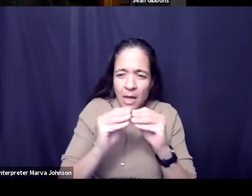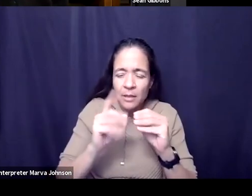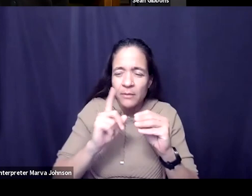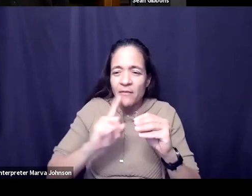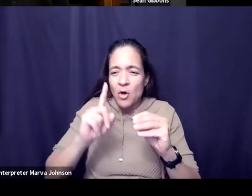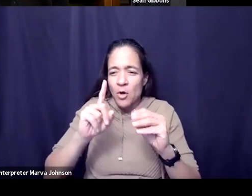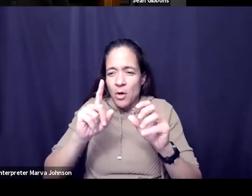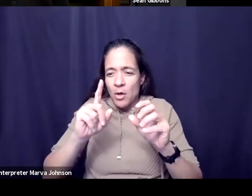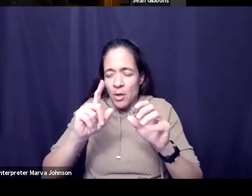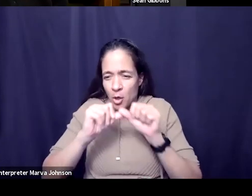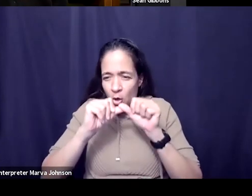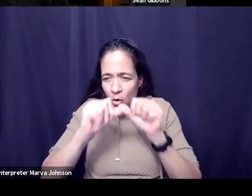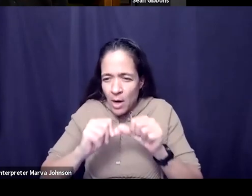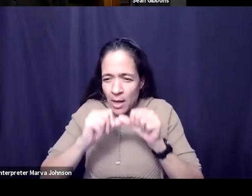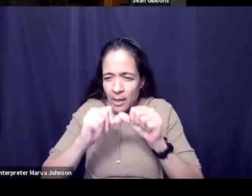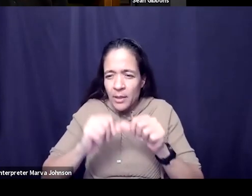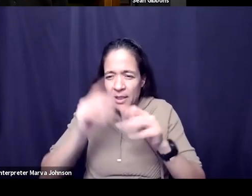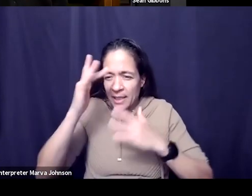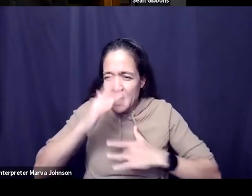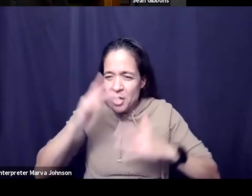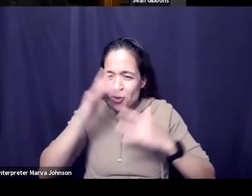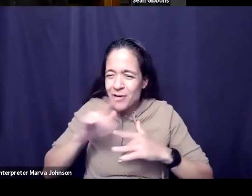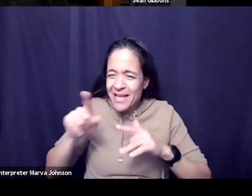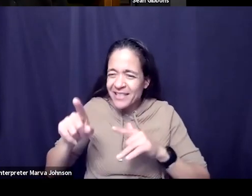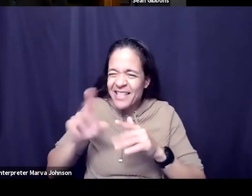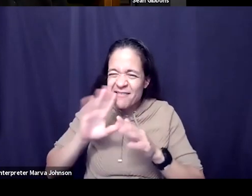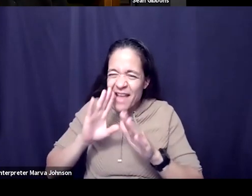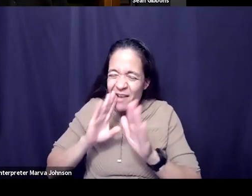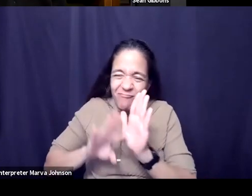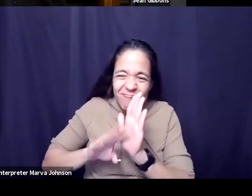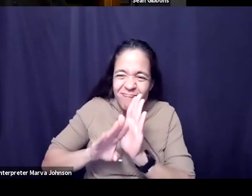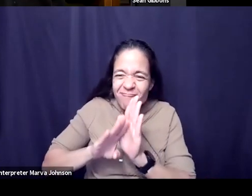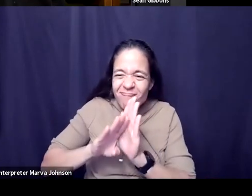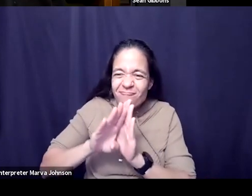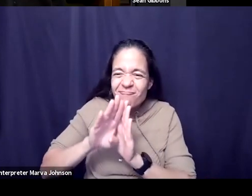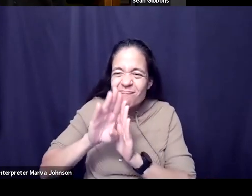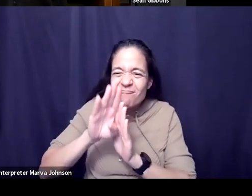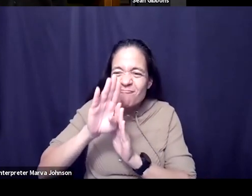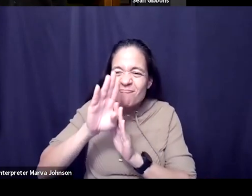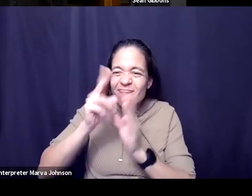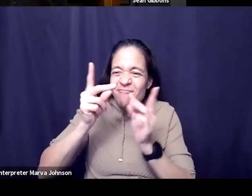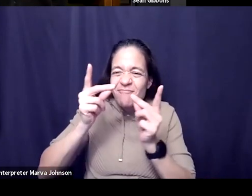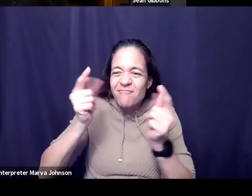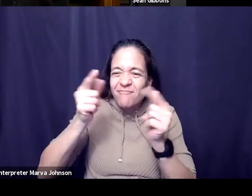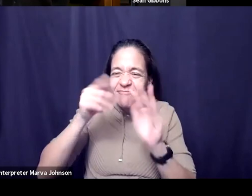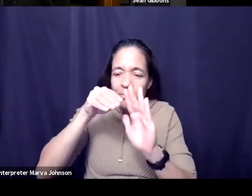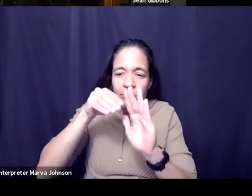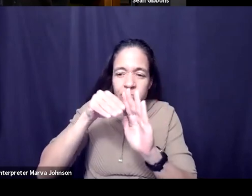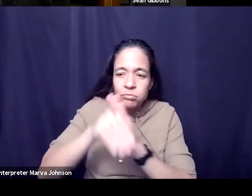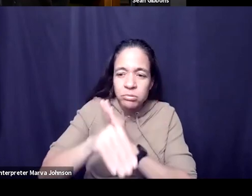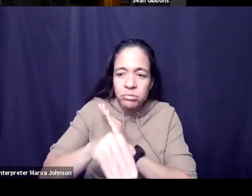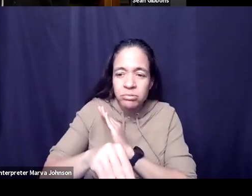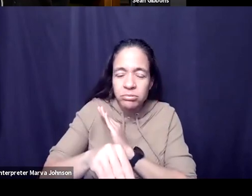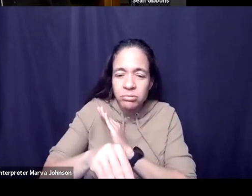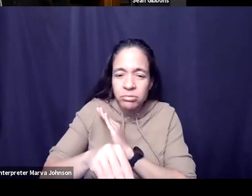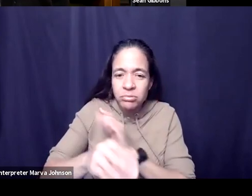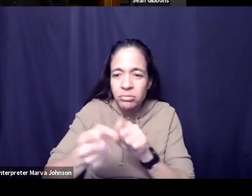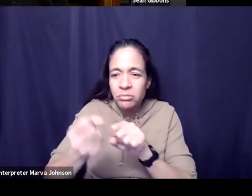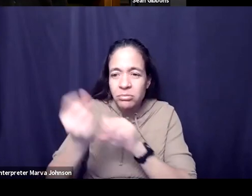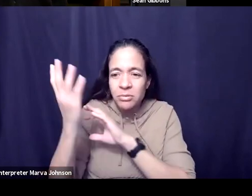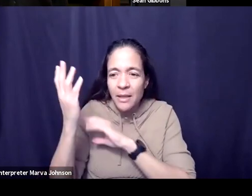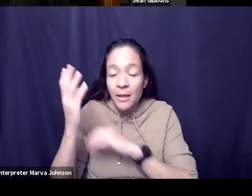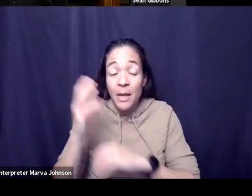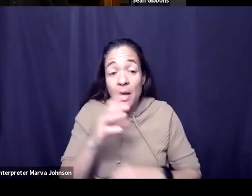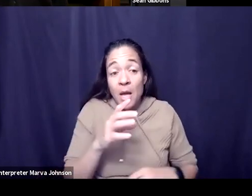community that was like really taking off all of a sudden those plans like kind of went out the window not to say that